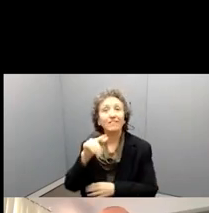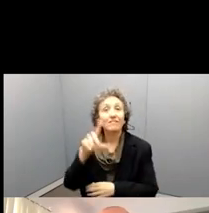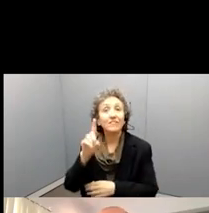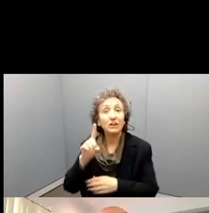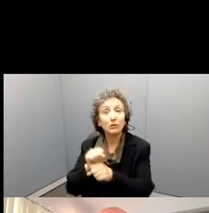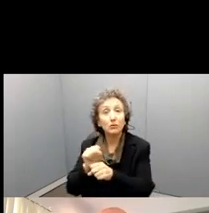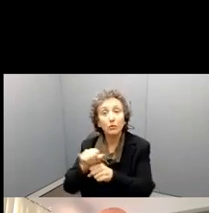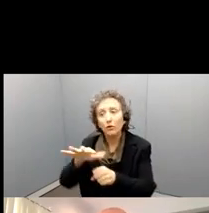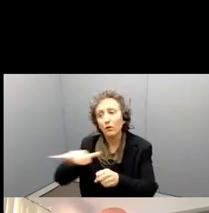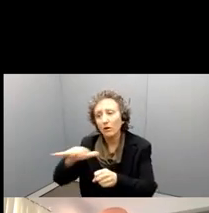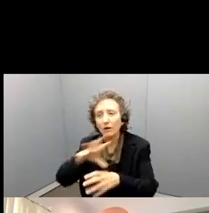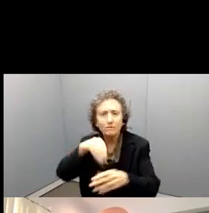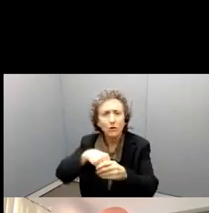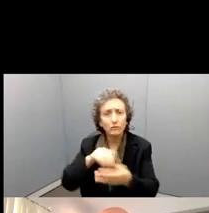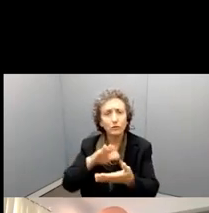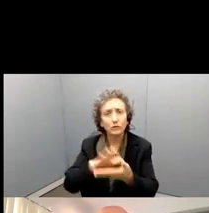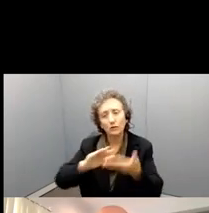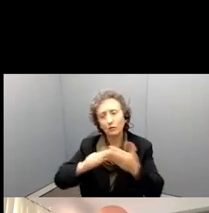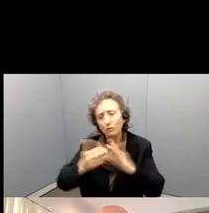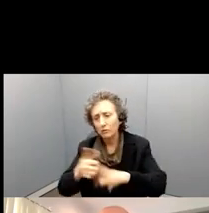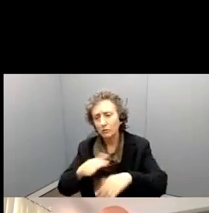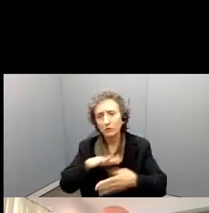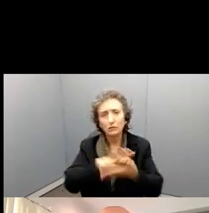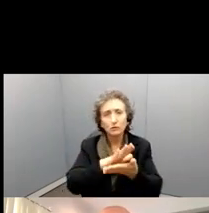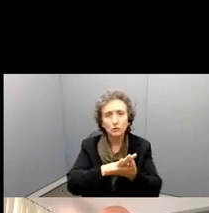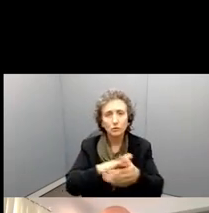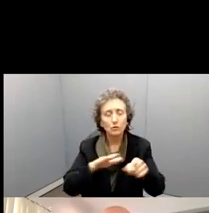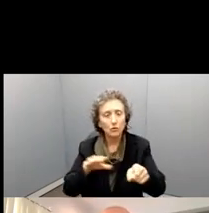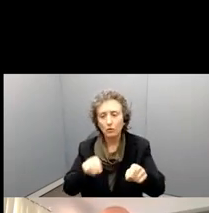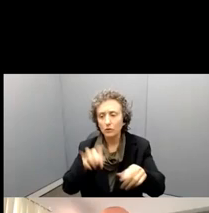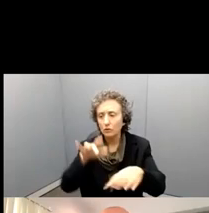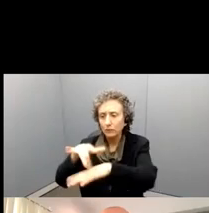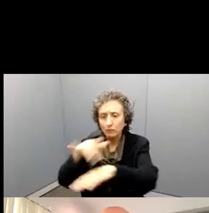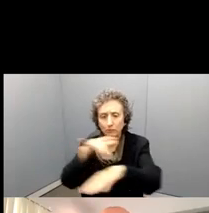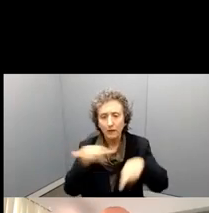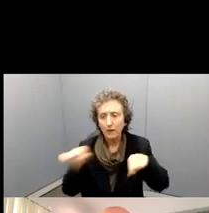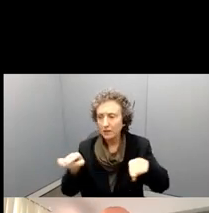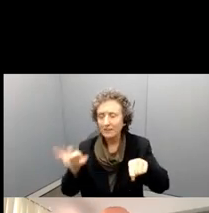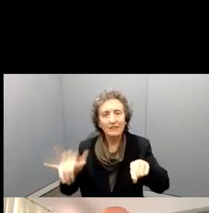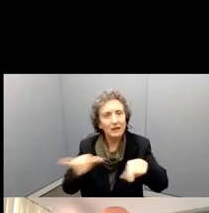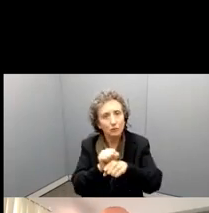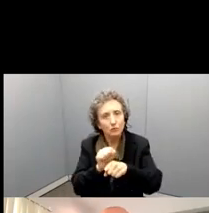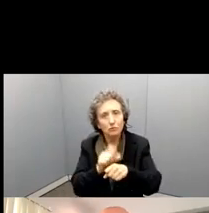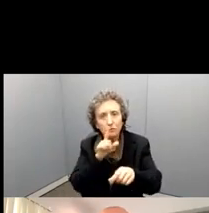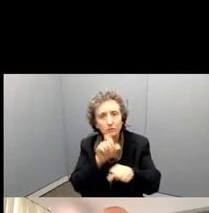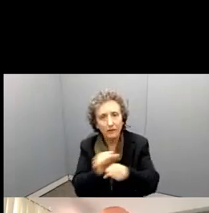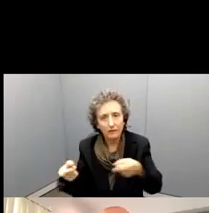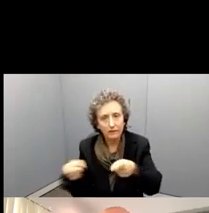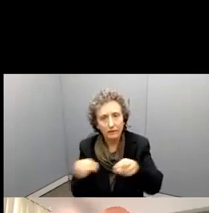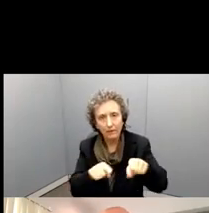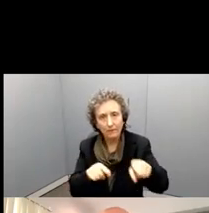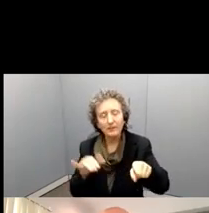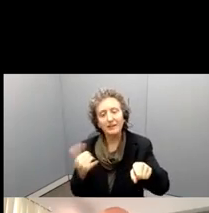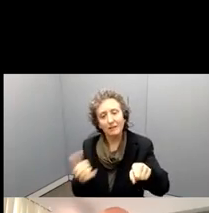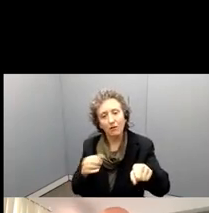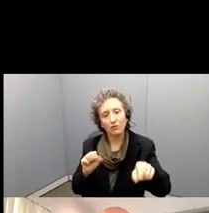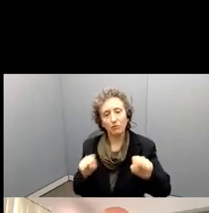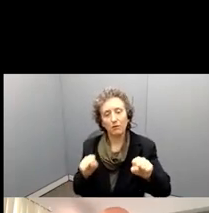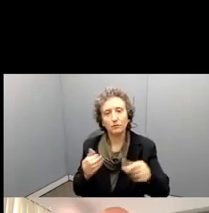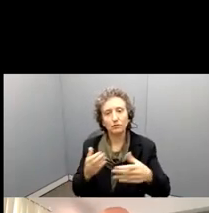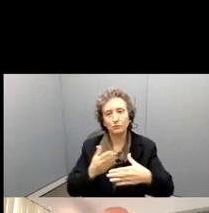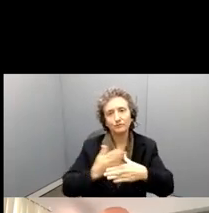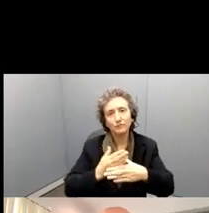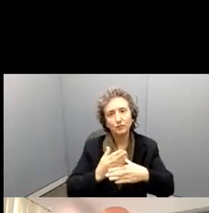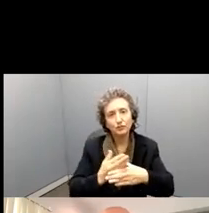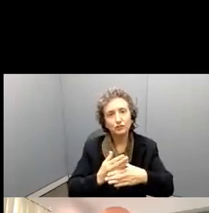in a school, and, and there are, at that point, preliminary, uh, they, they find so they can share that, and if there'd be,